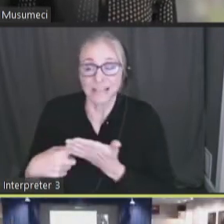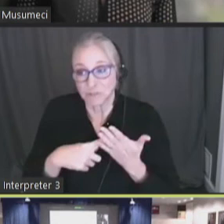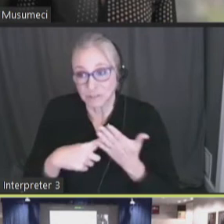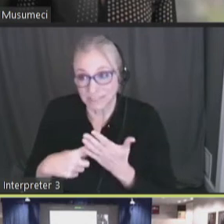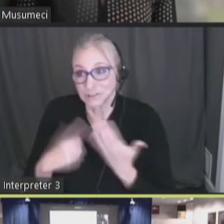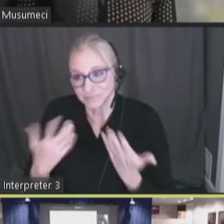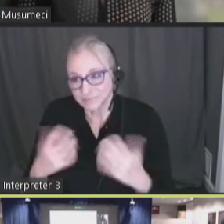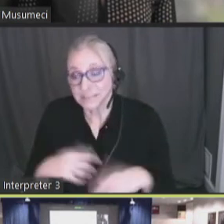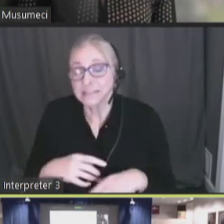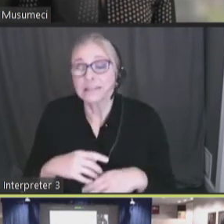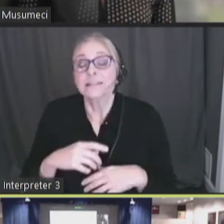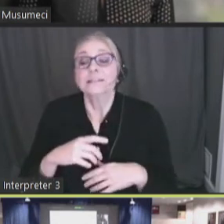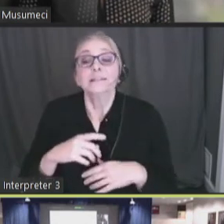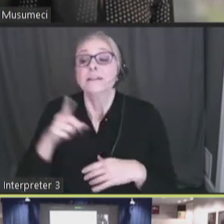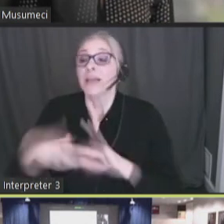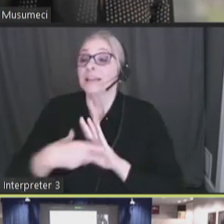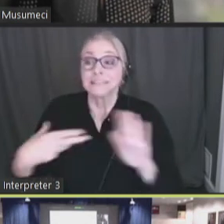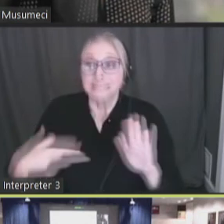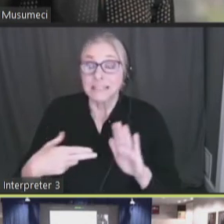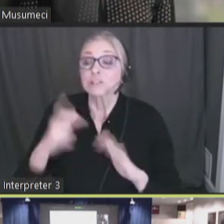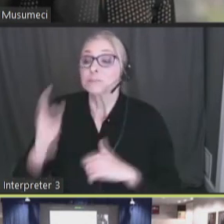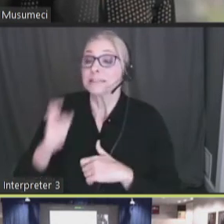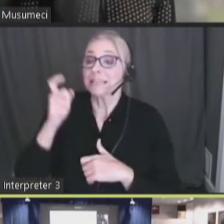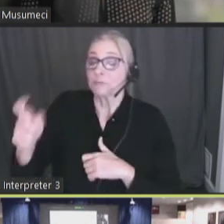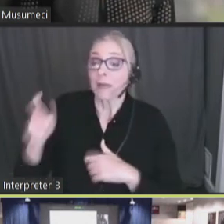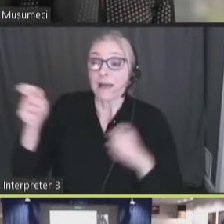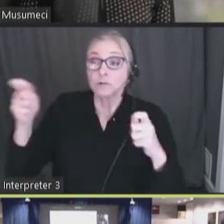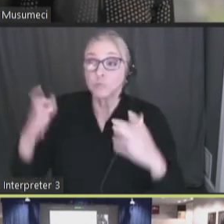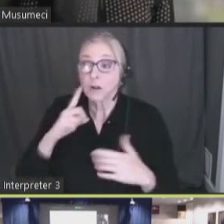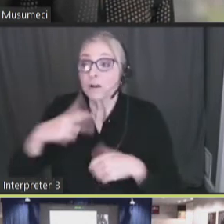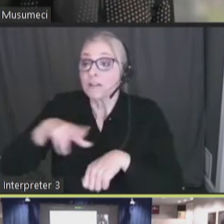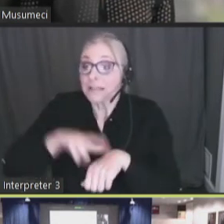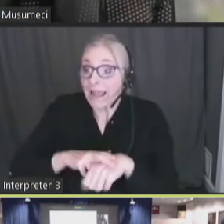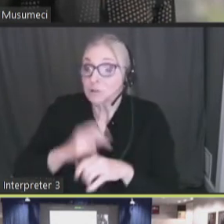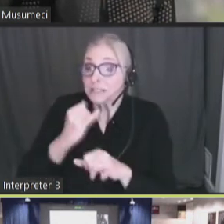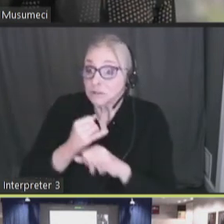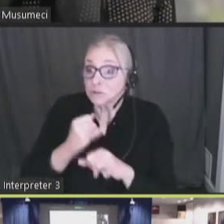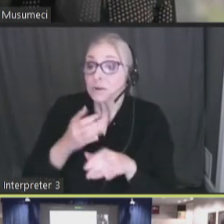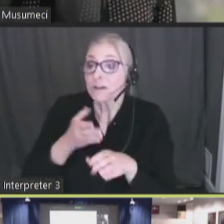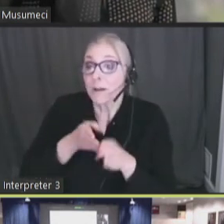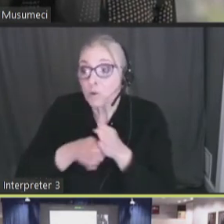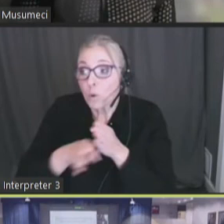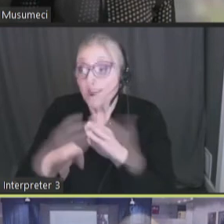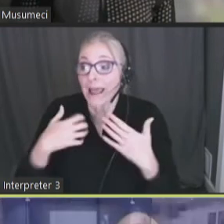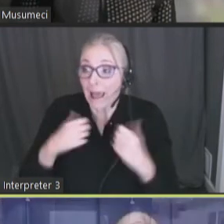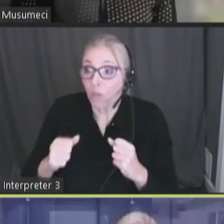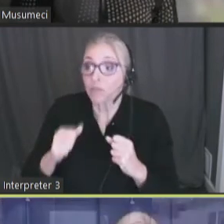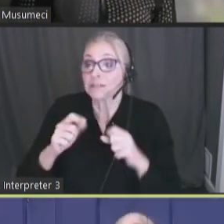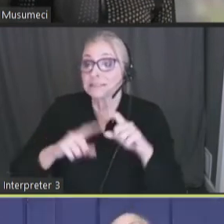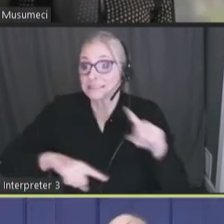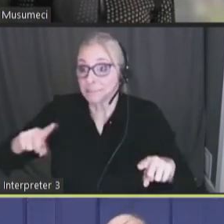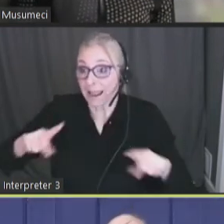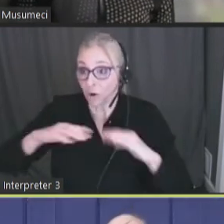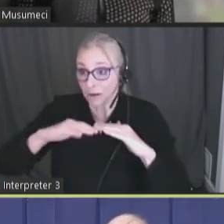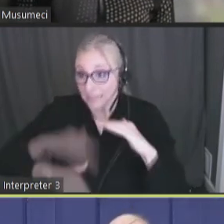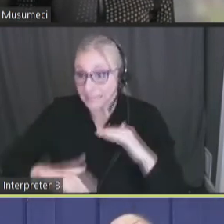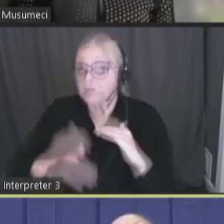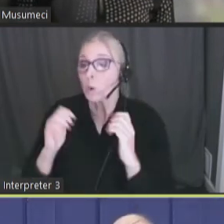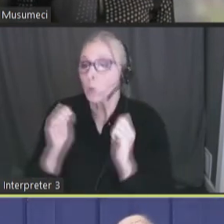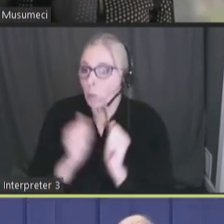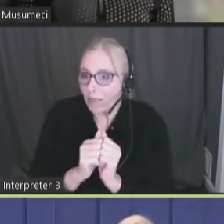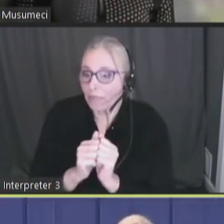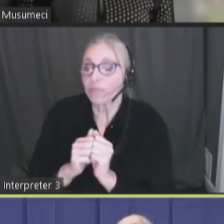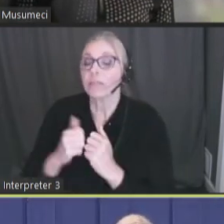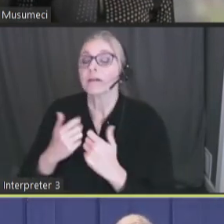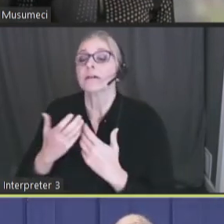That designation is given by the director of the National Institute of Minority Health and Health Disparities in consult with the director